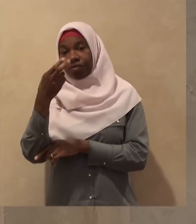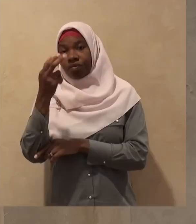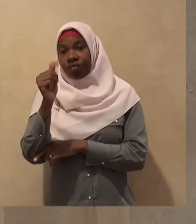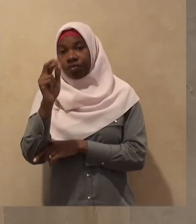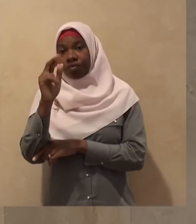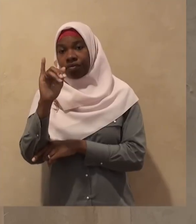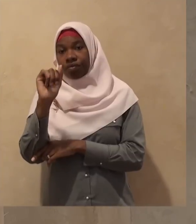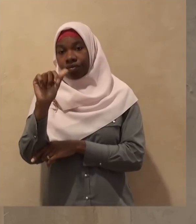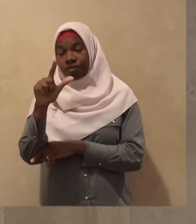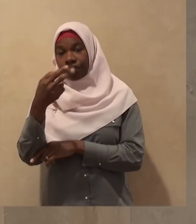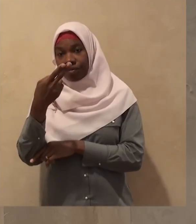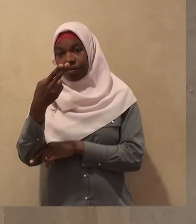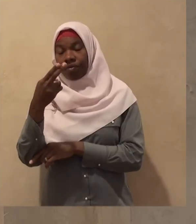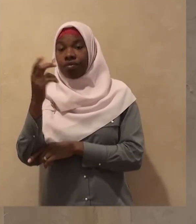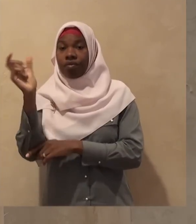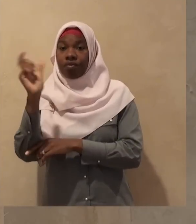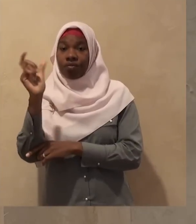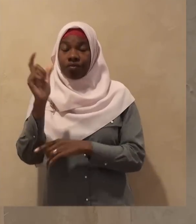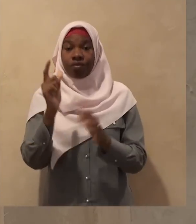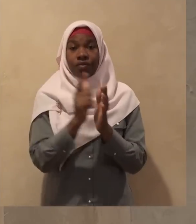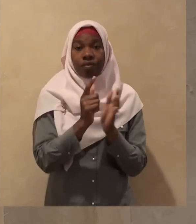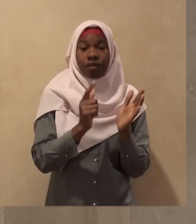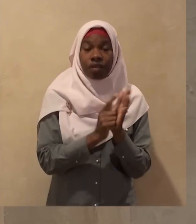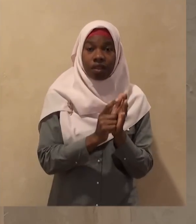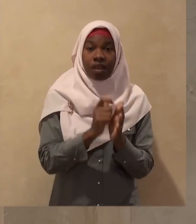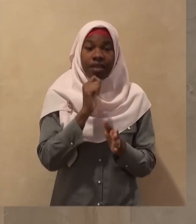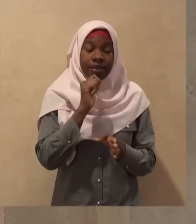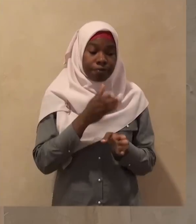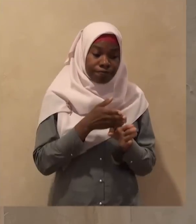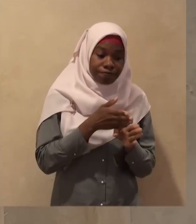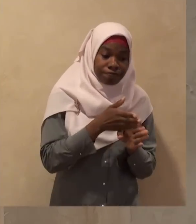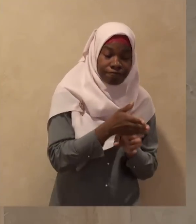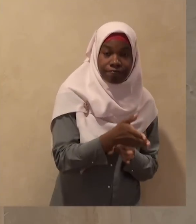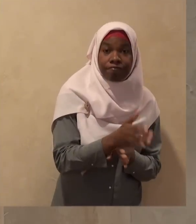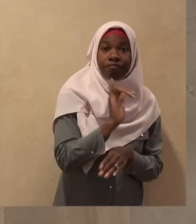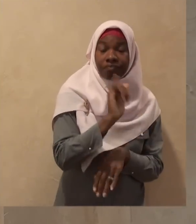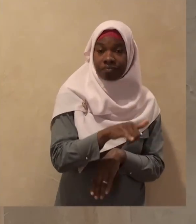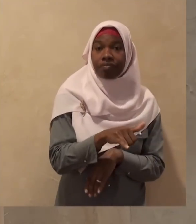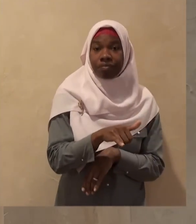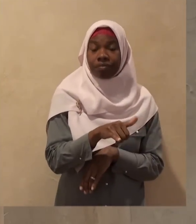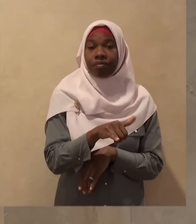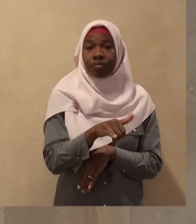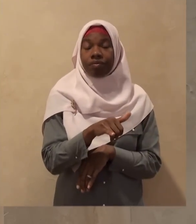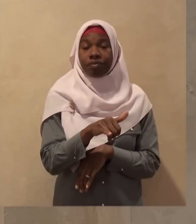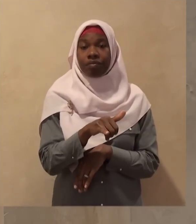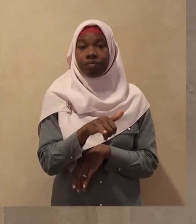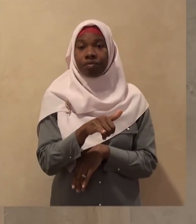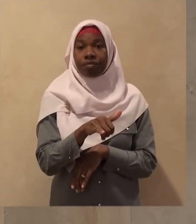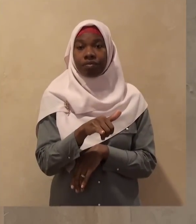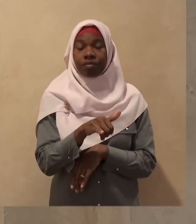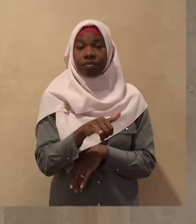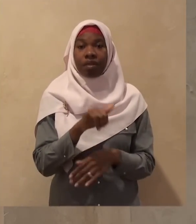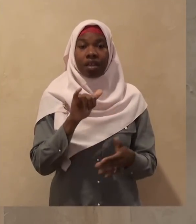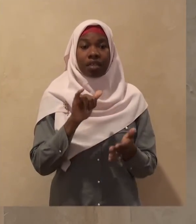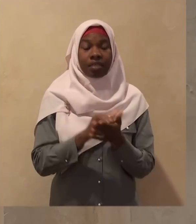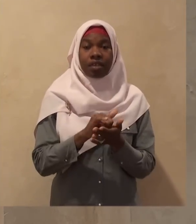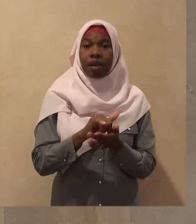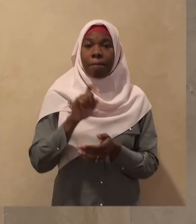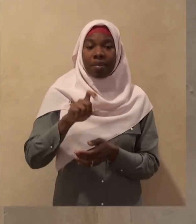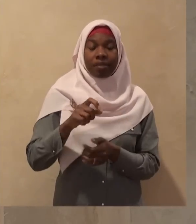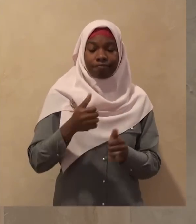is not in line with the sharia with the teaching of sharia fahuwa radun then this is rejected